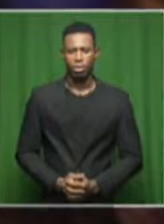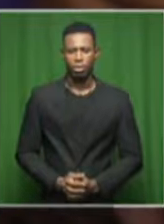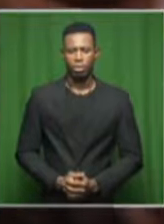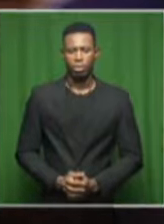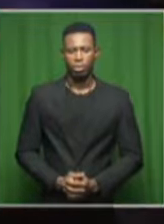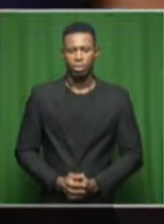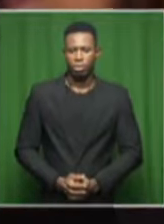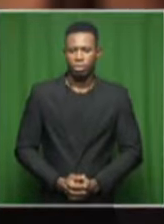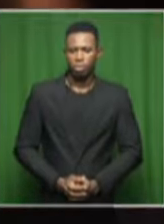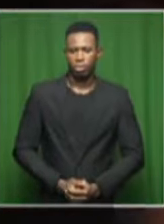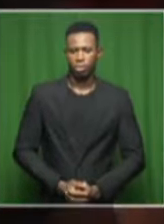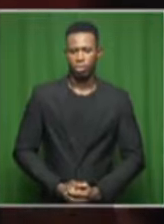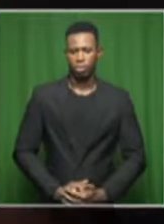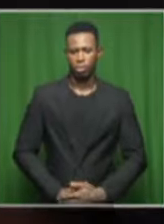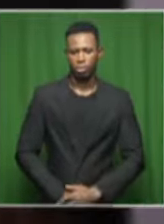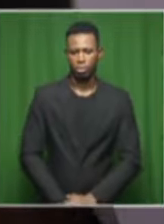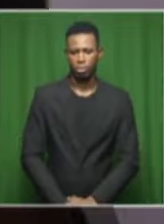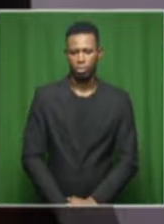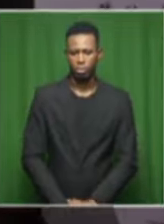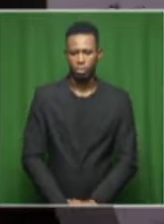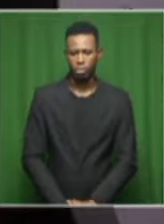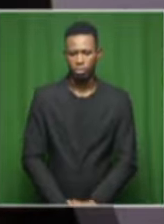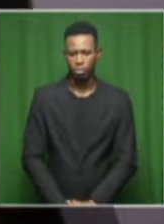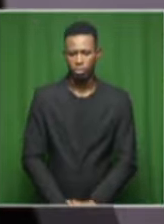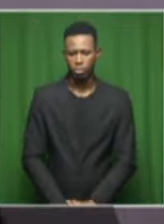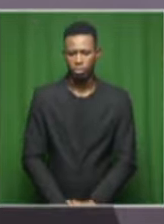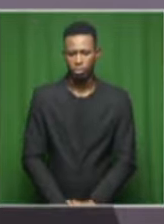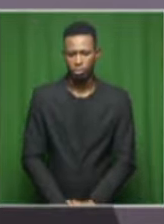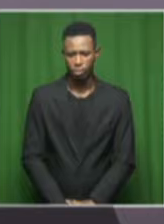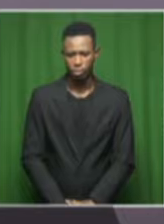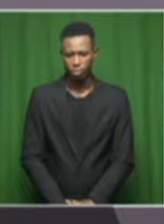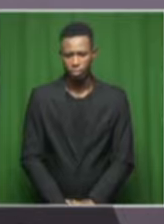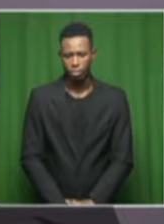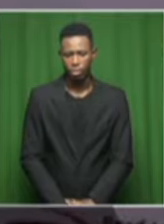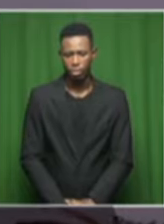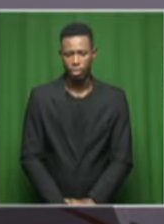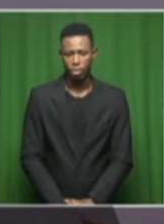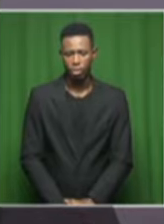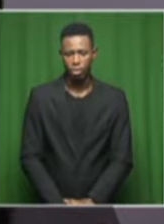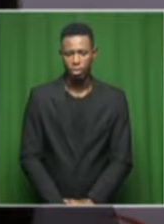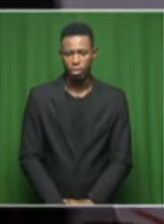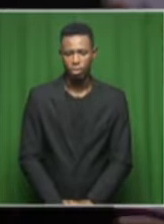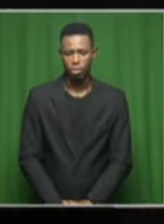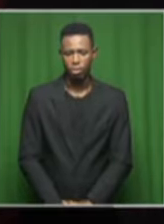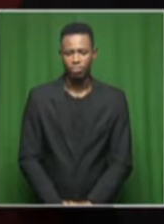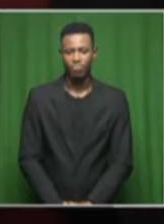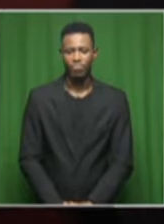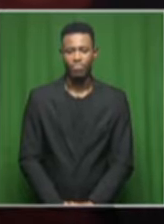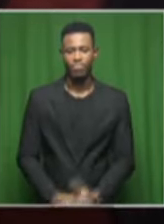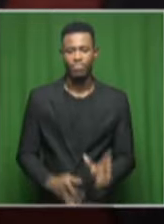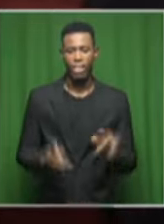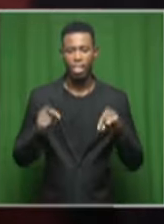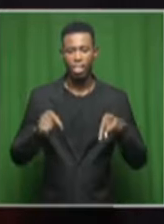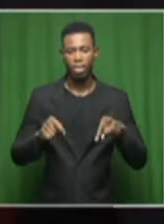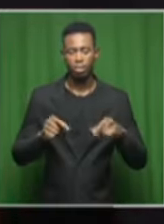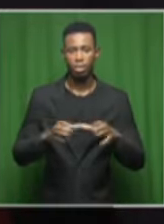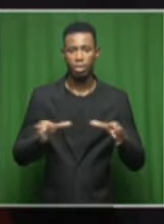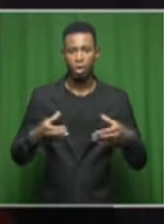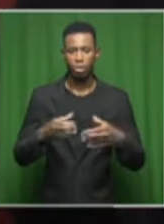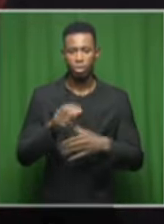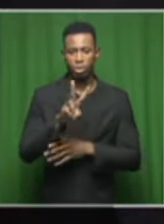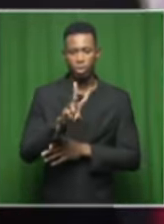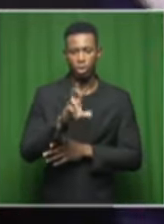This is the class of 2023